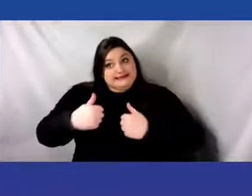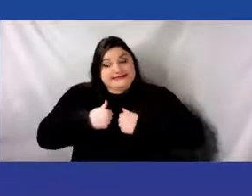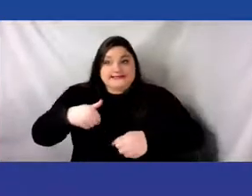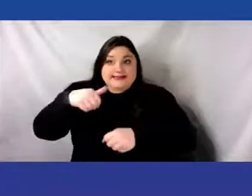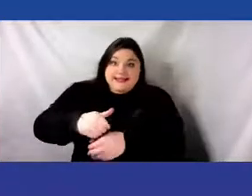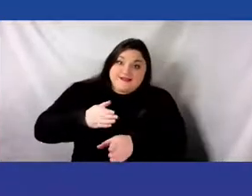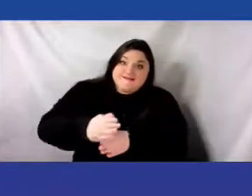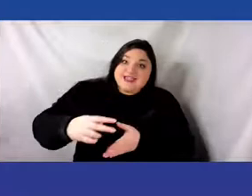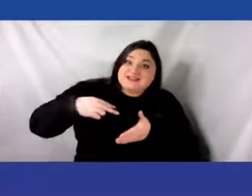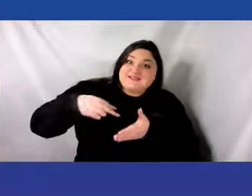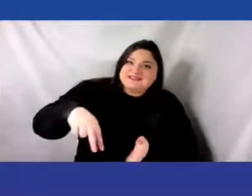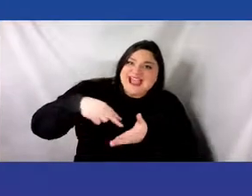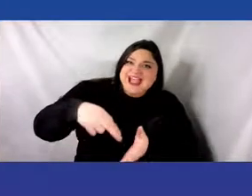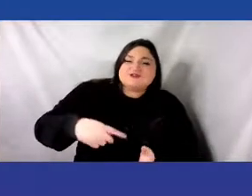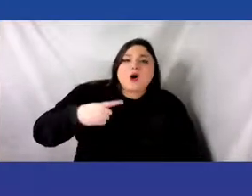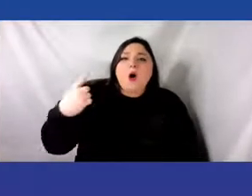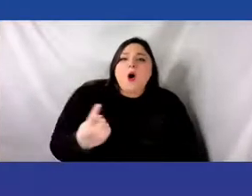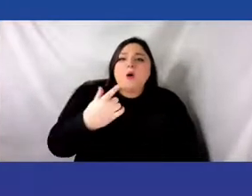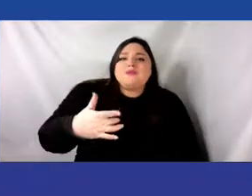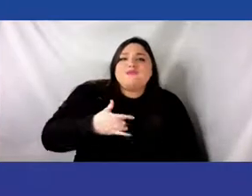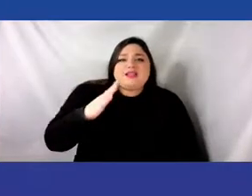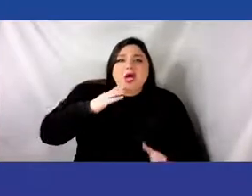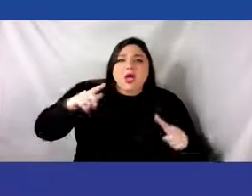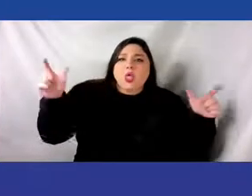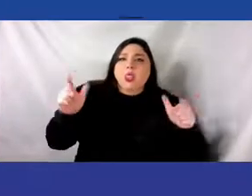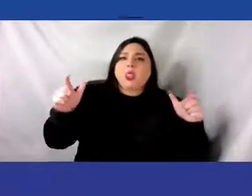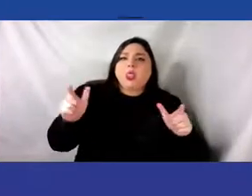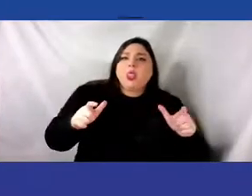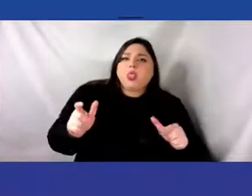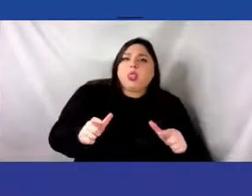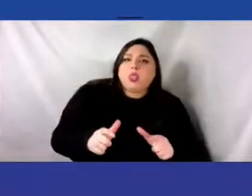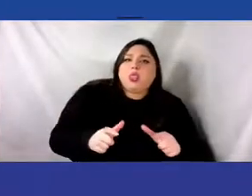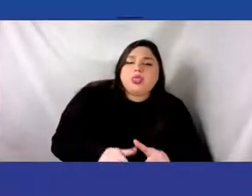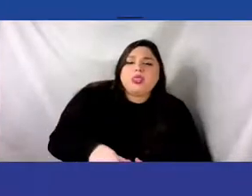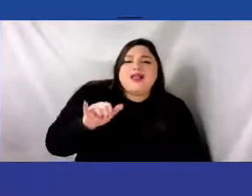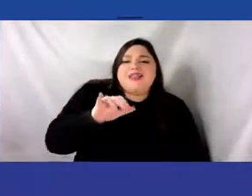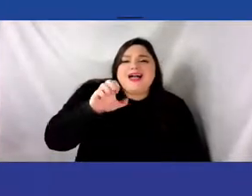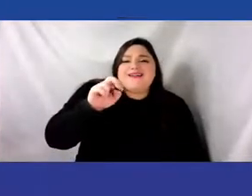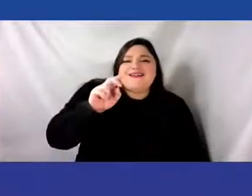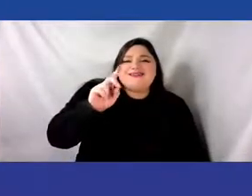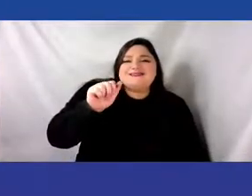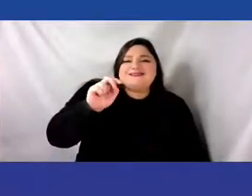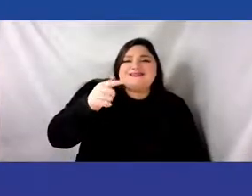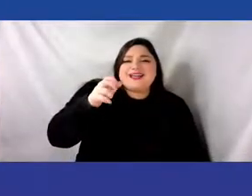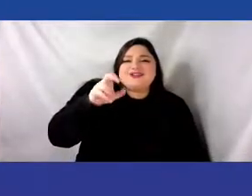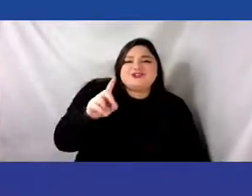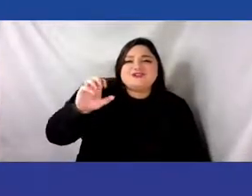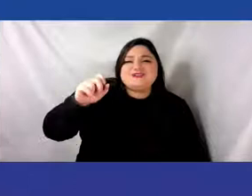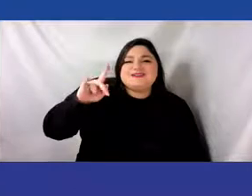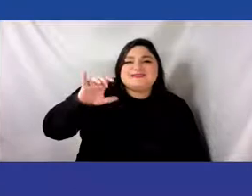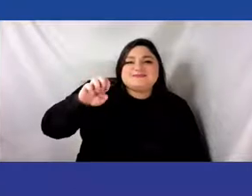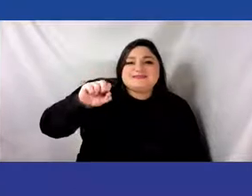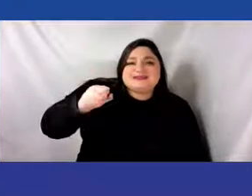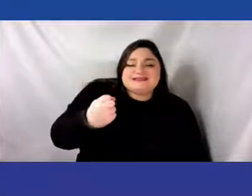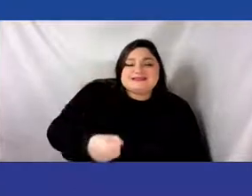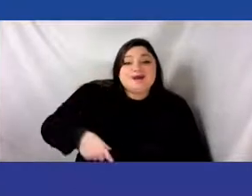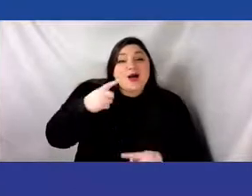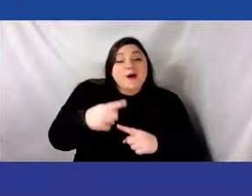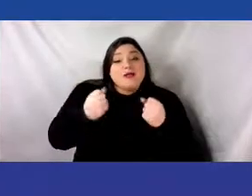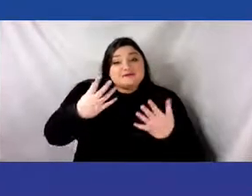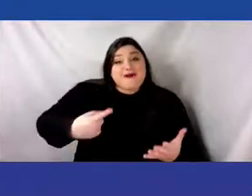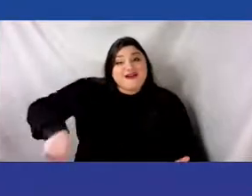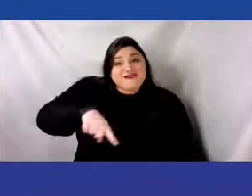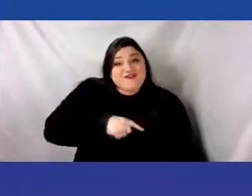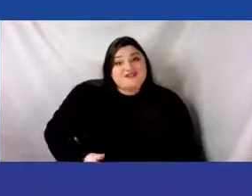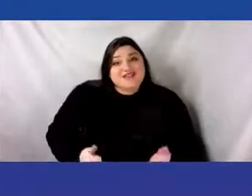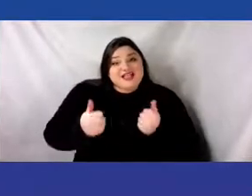like an endangered species. And for those of us living in historically marginalized bodies and identities,